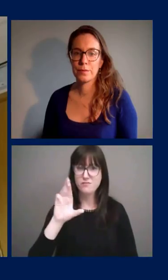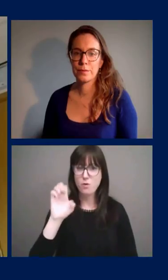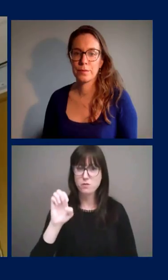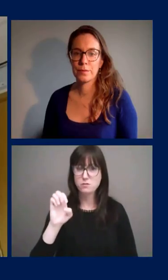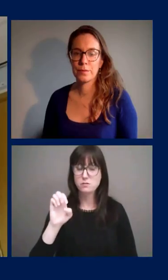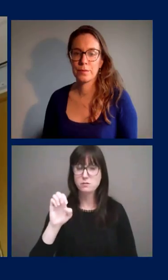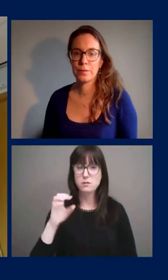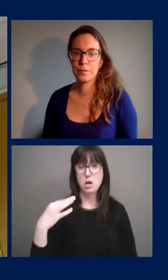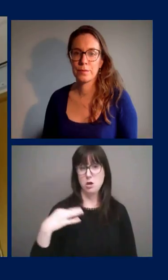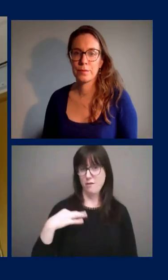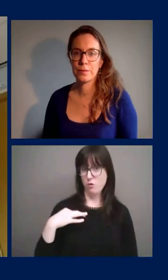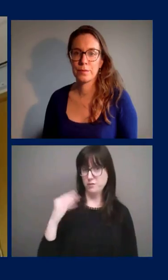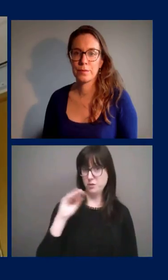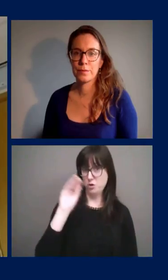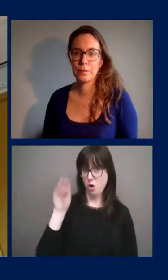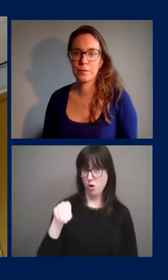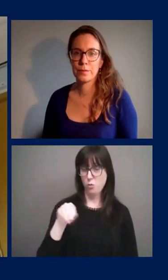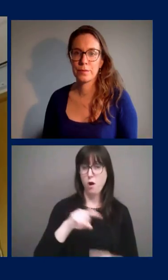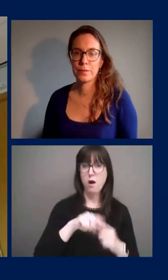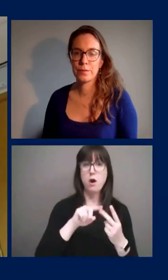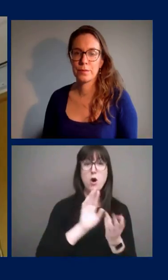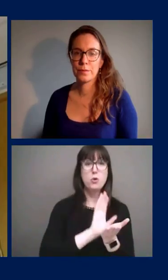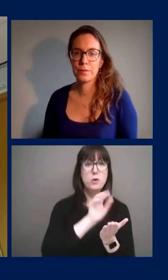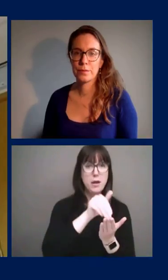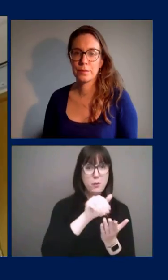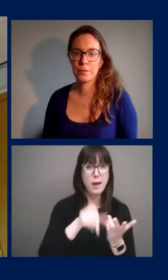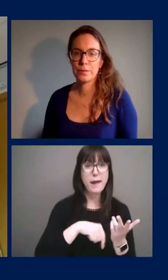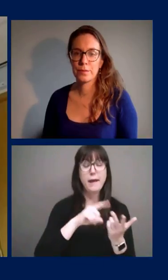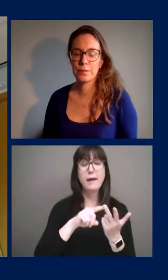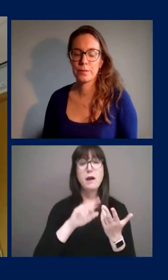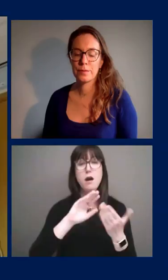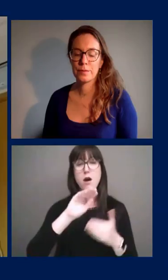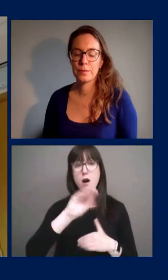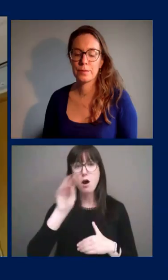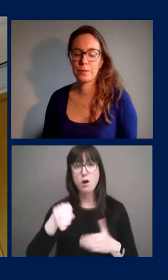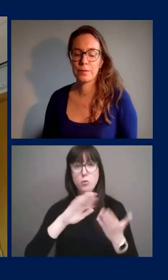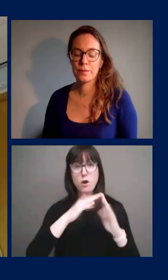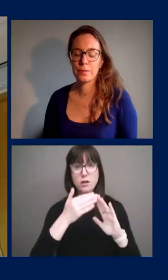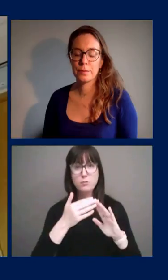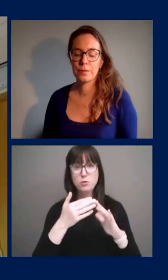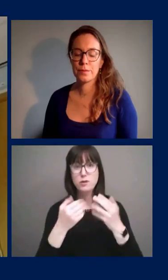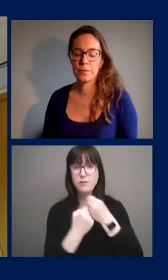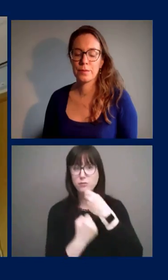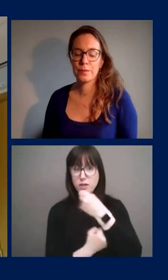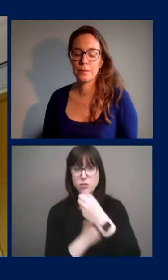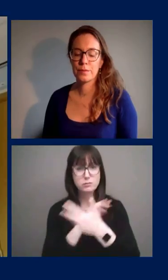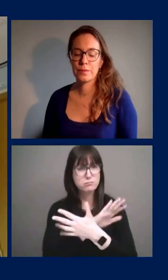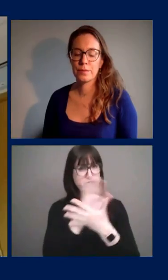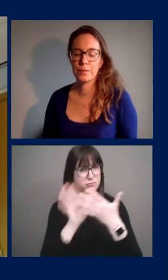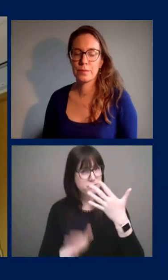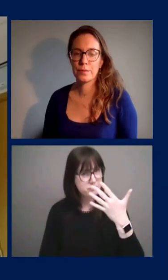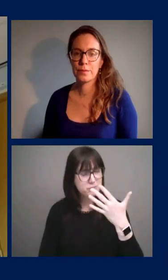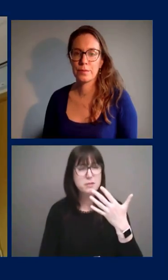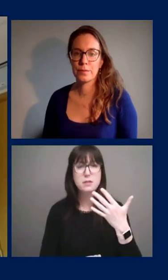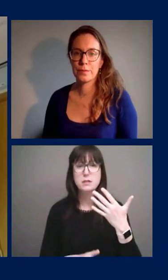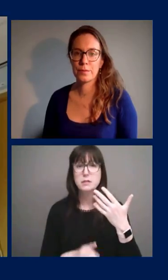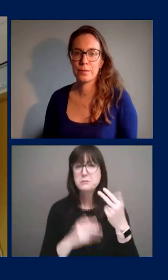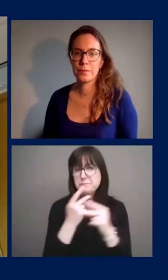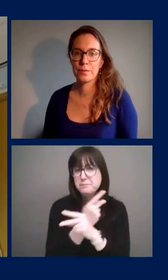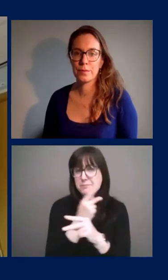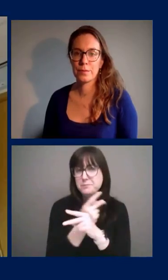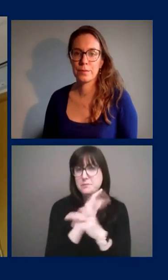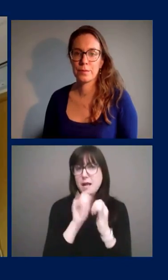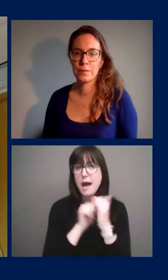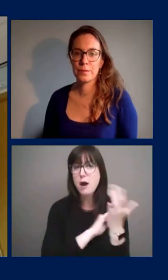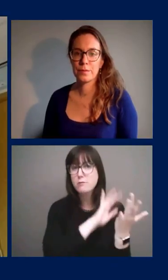um united way the ottawa community foundation all of these groups have been um finding ways to reach